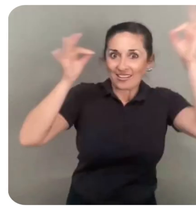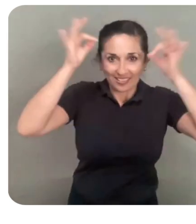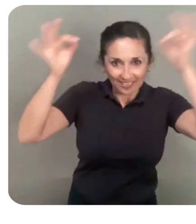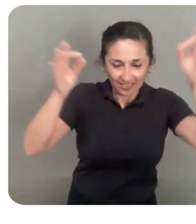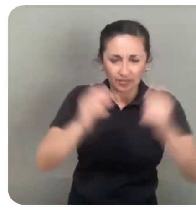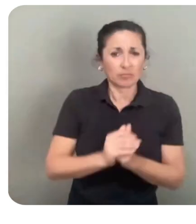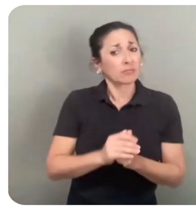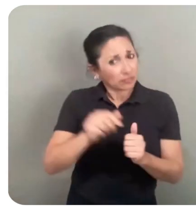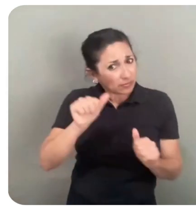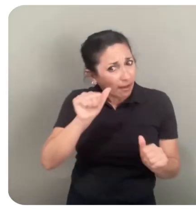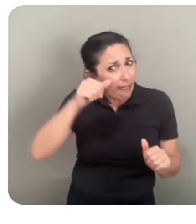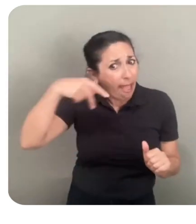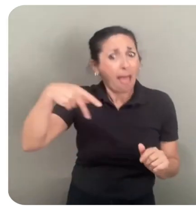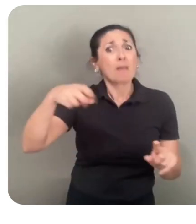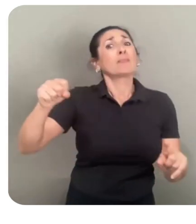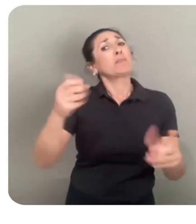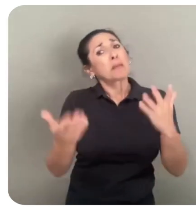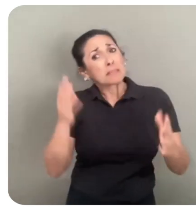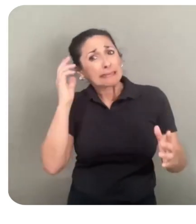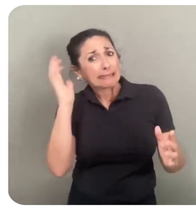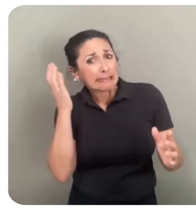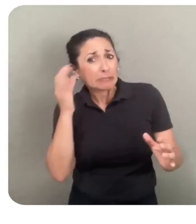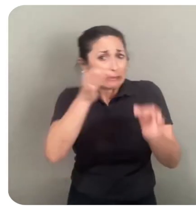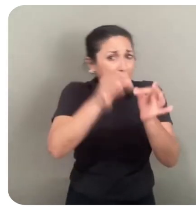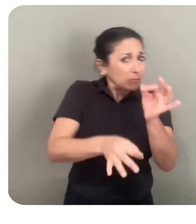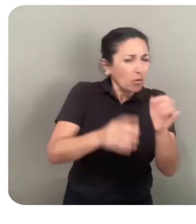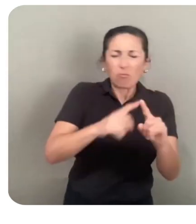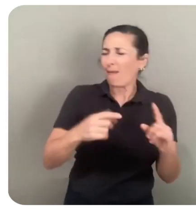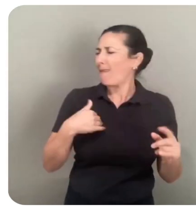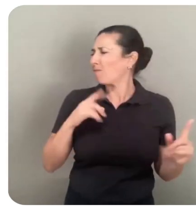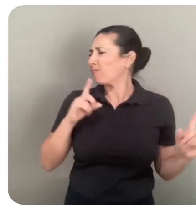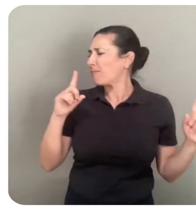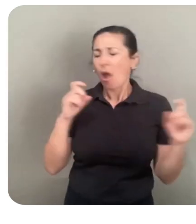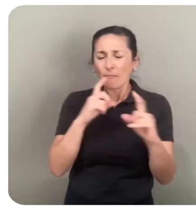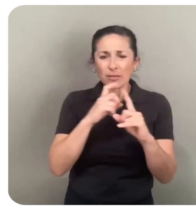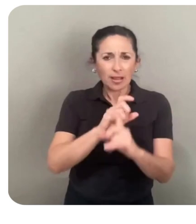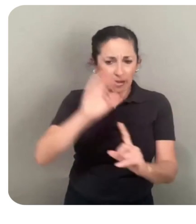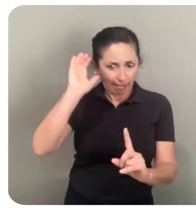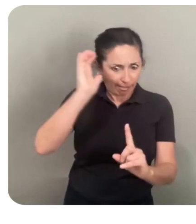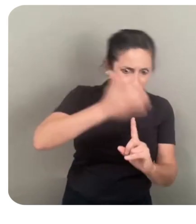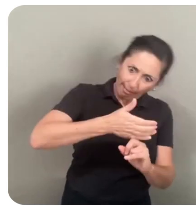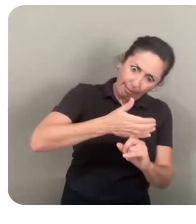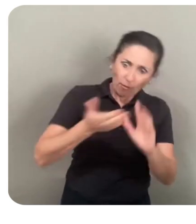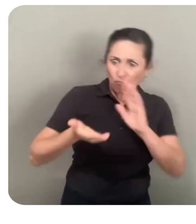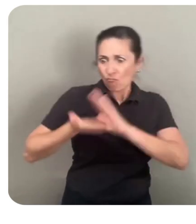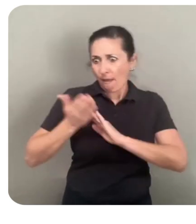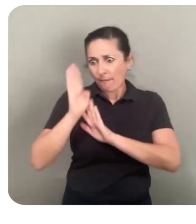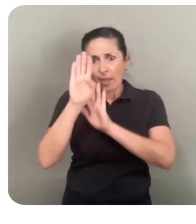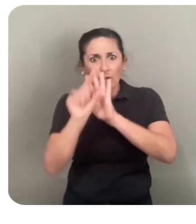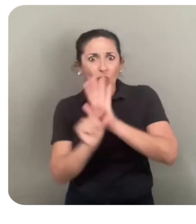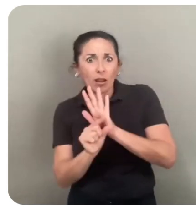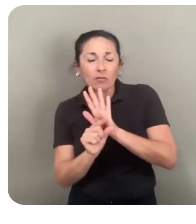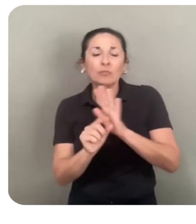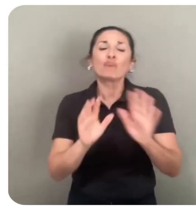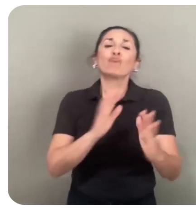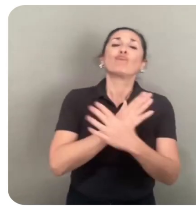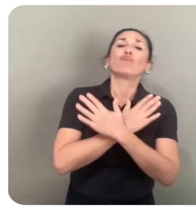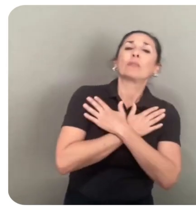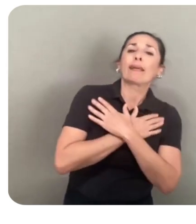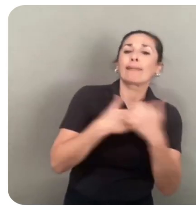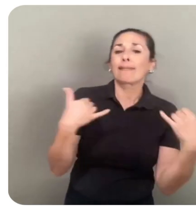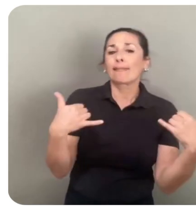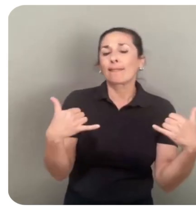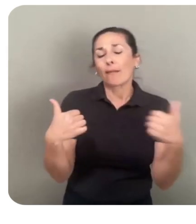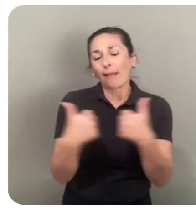These apps can seem simple, but often have complex simulations running in the background. Relaxing gameplay